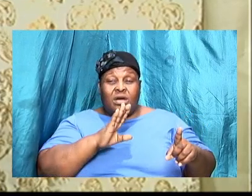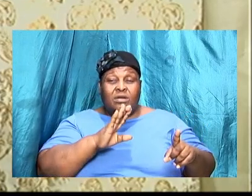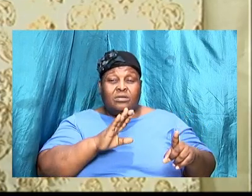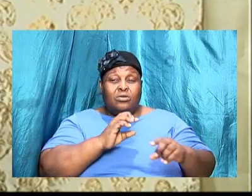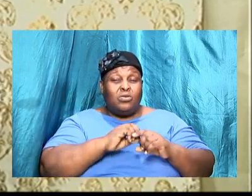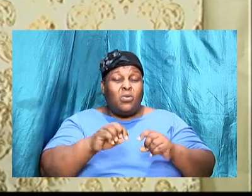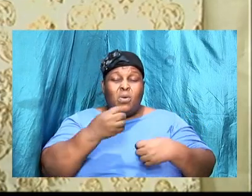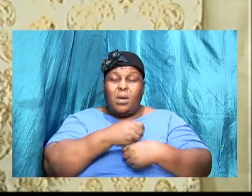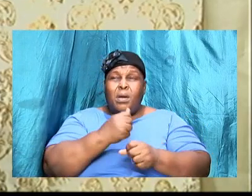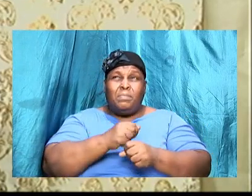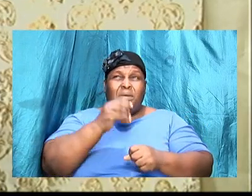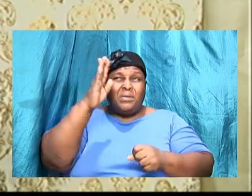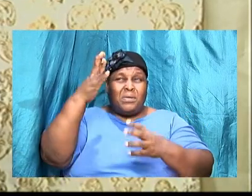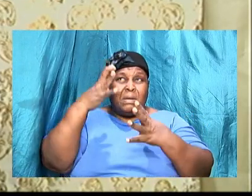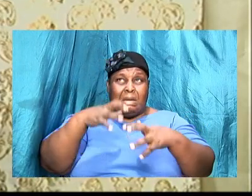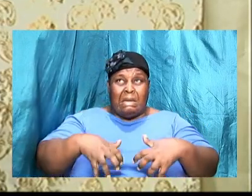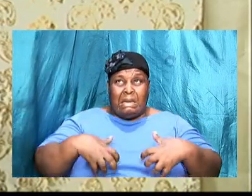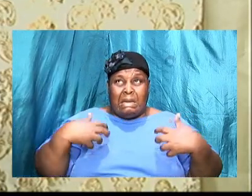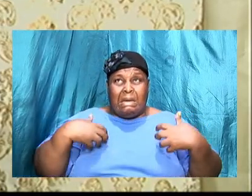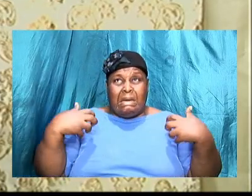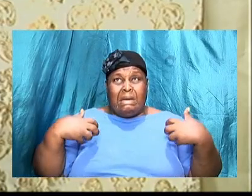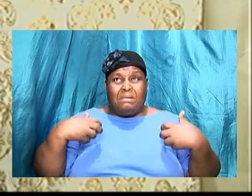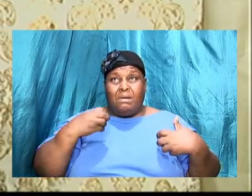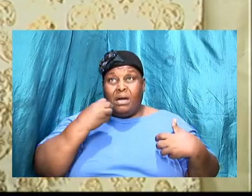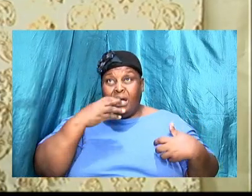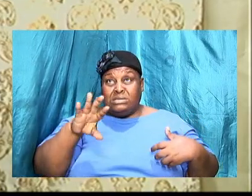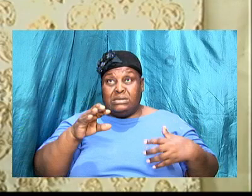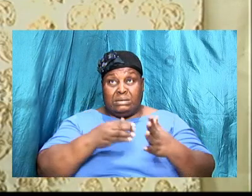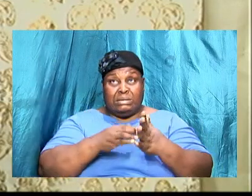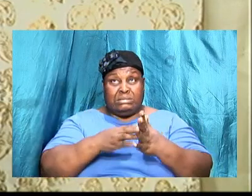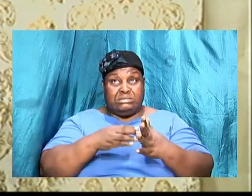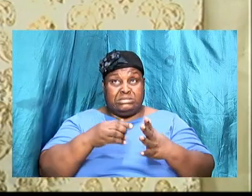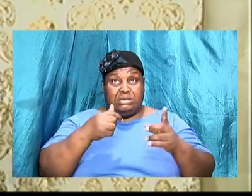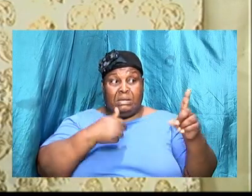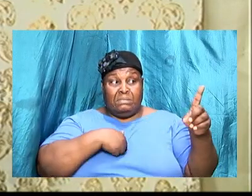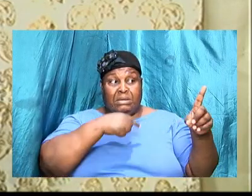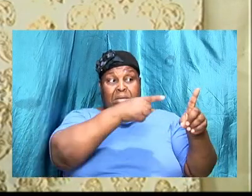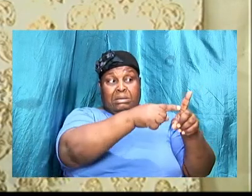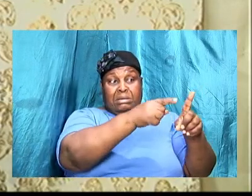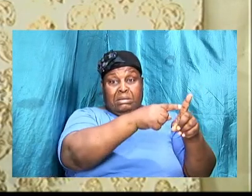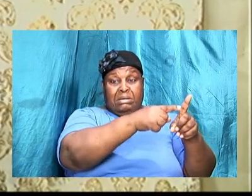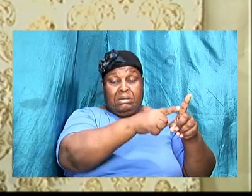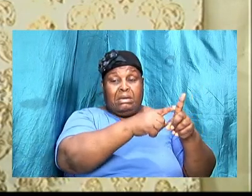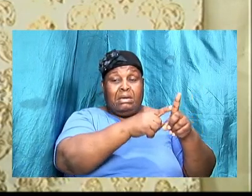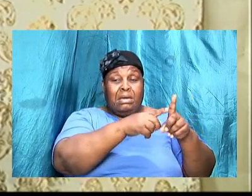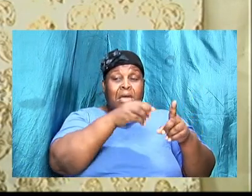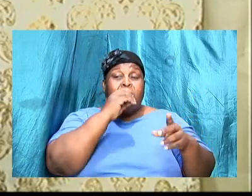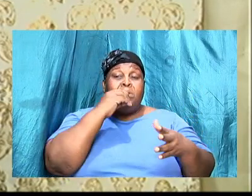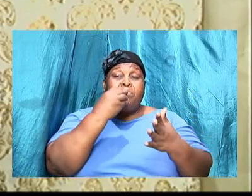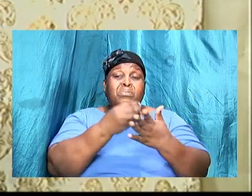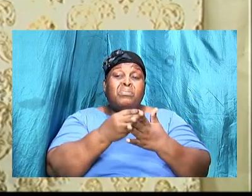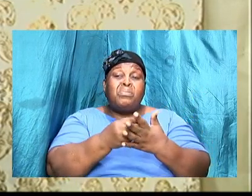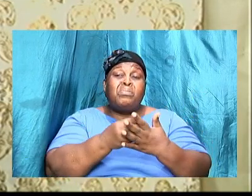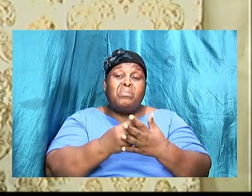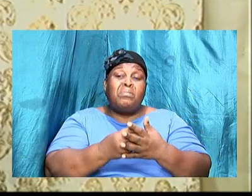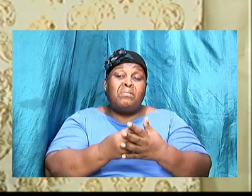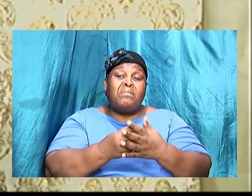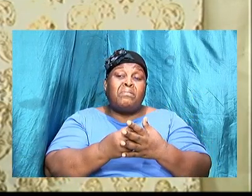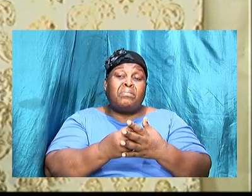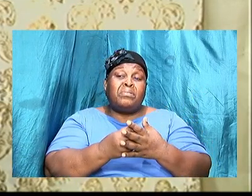and I will speak but this once let me prove I pray thee so God just answer him